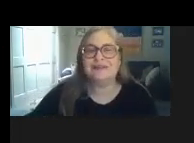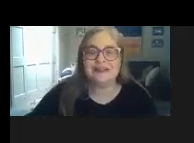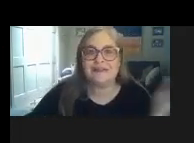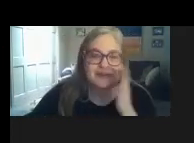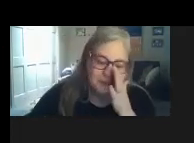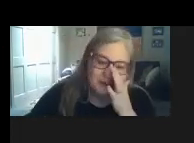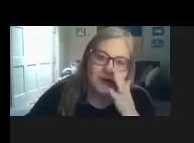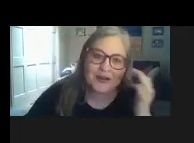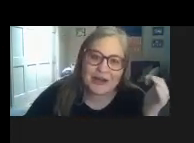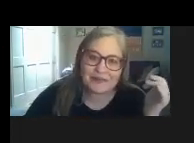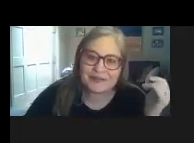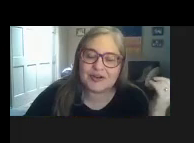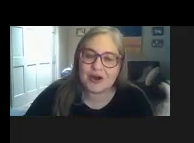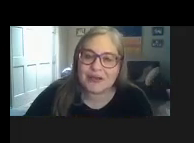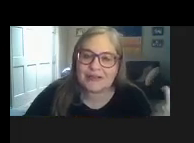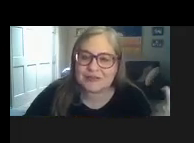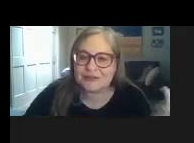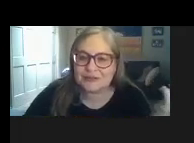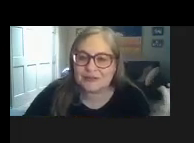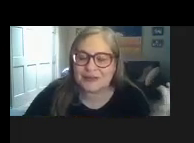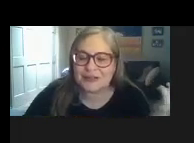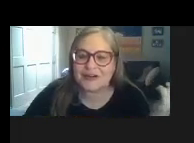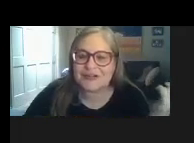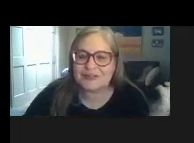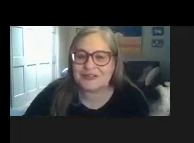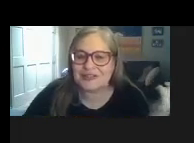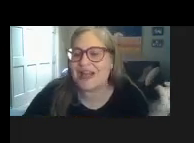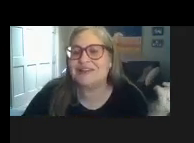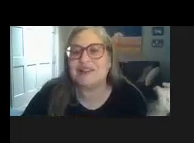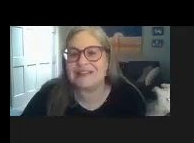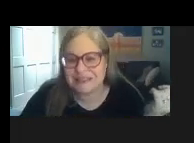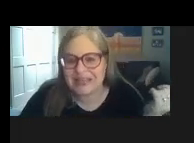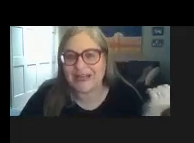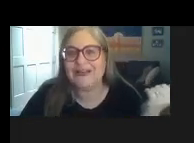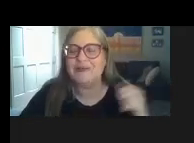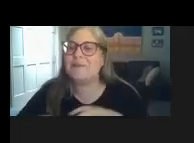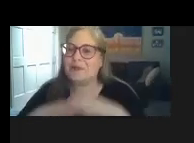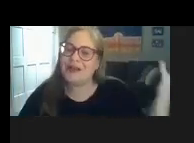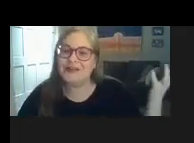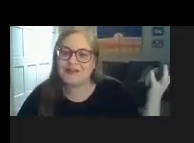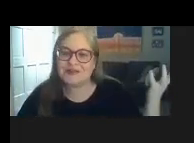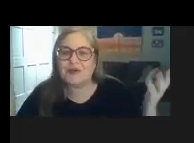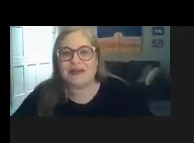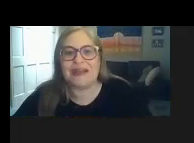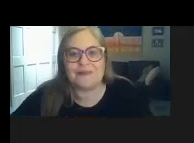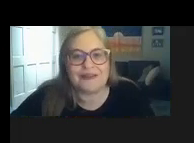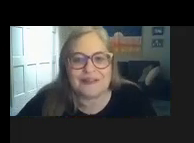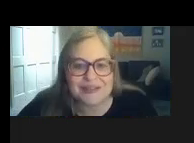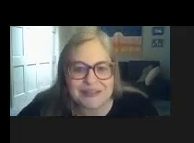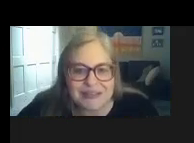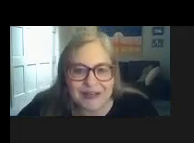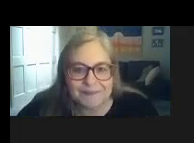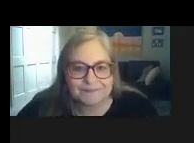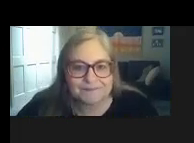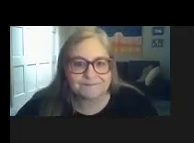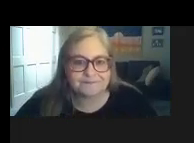if they if you really want to know how things are going the school would encourage you to chat to look at the data but we all know there's more we care about than